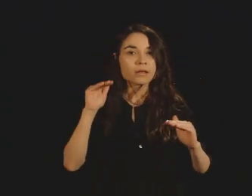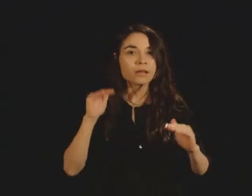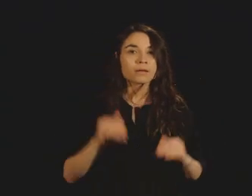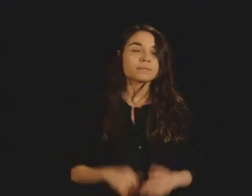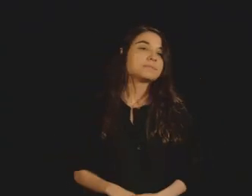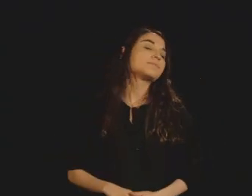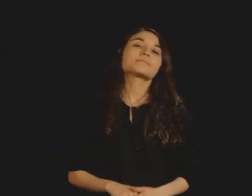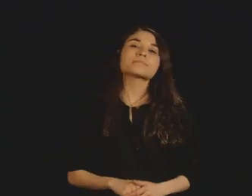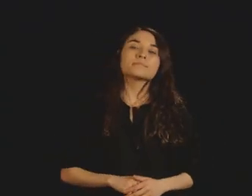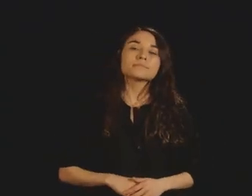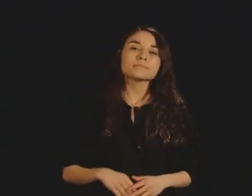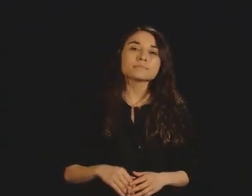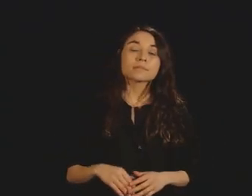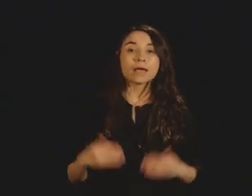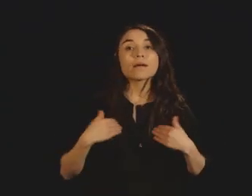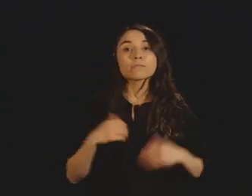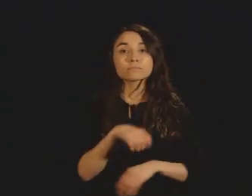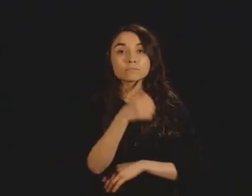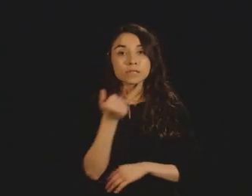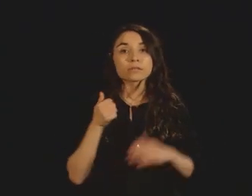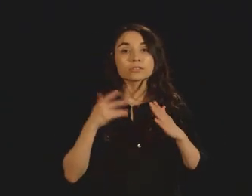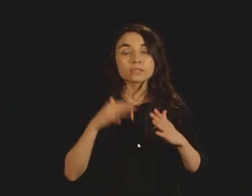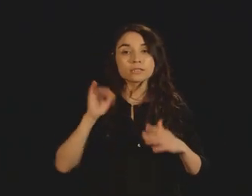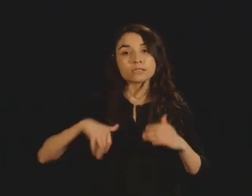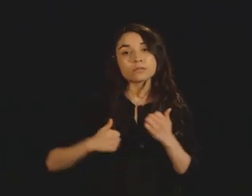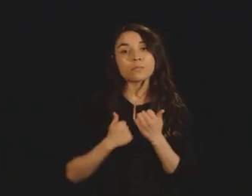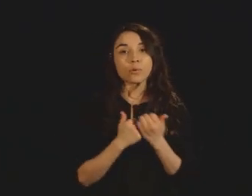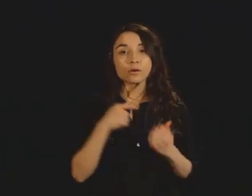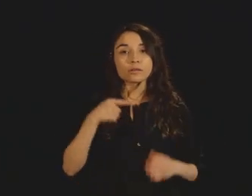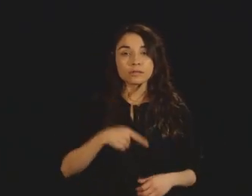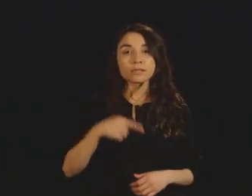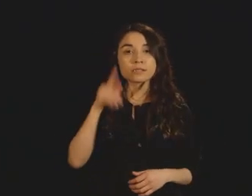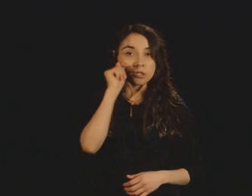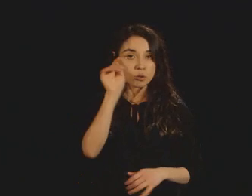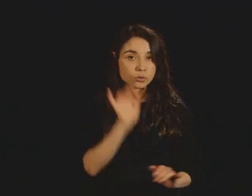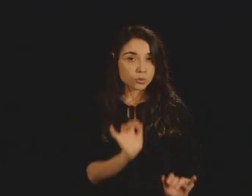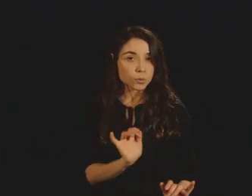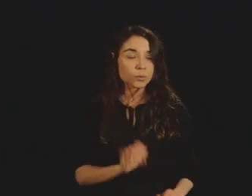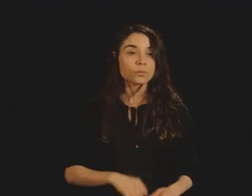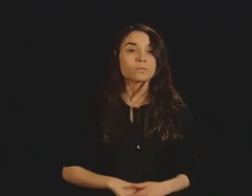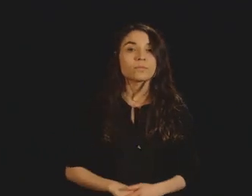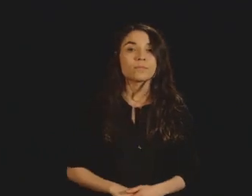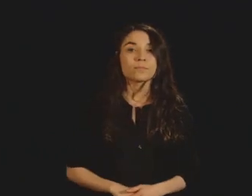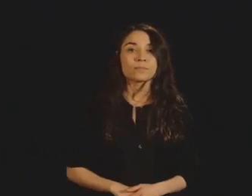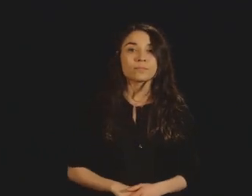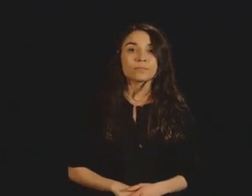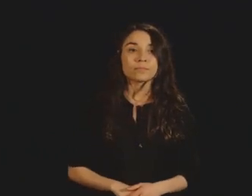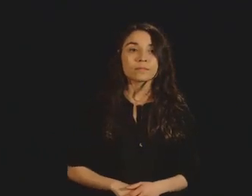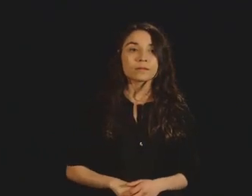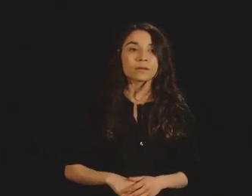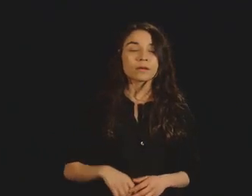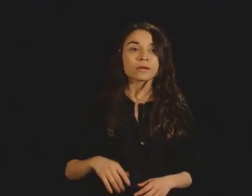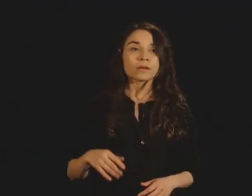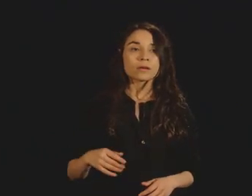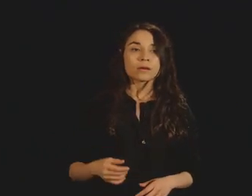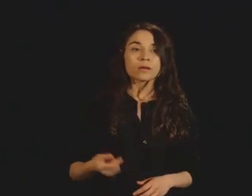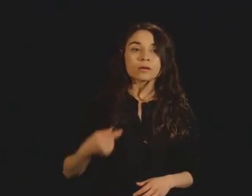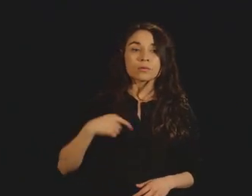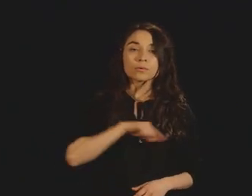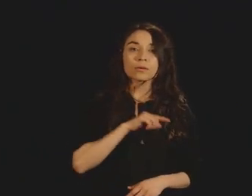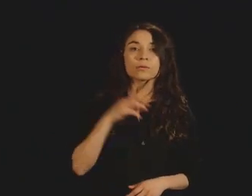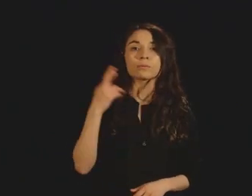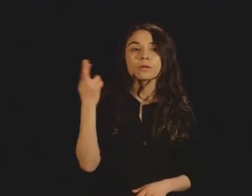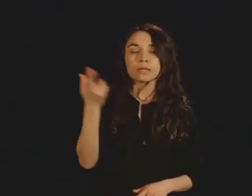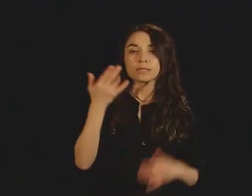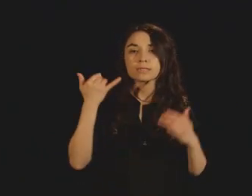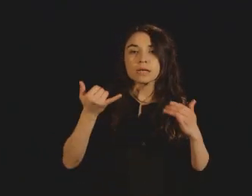that we understand better, can pull a lot of different chemicals and dispersants in it in ways we might not have imagined before. And